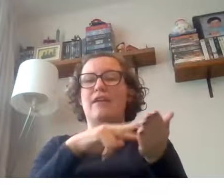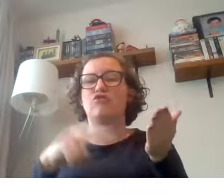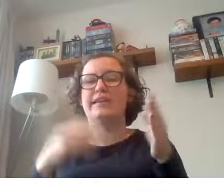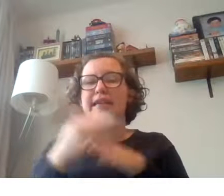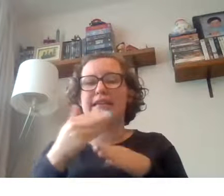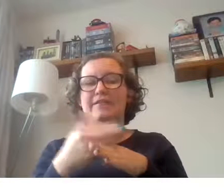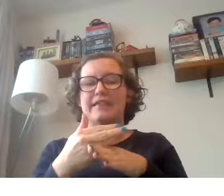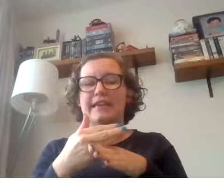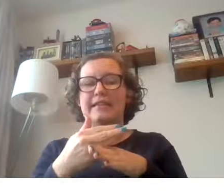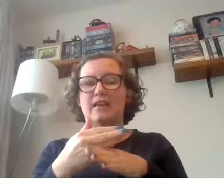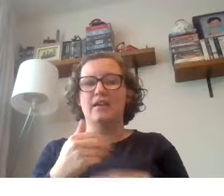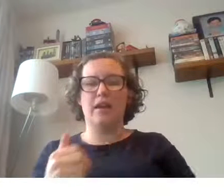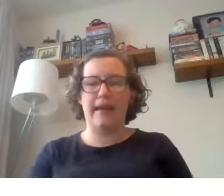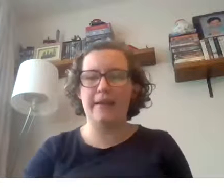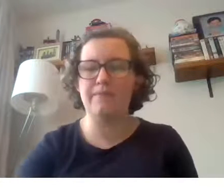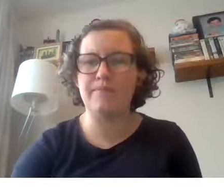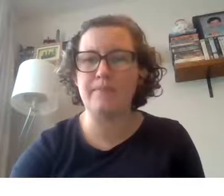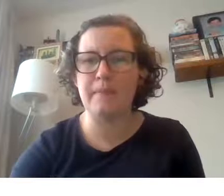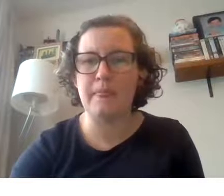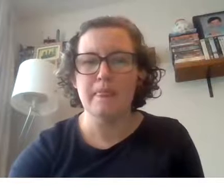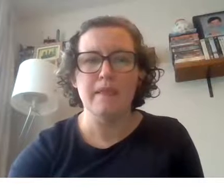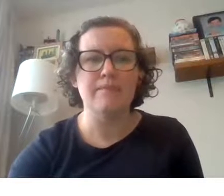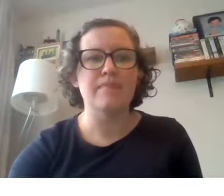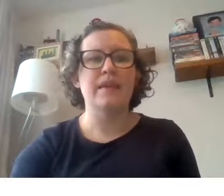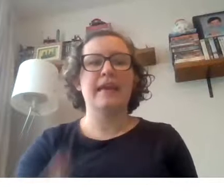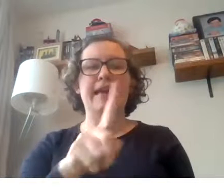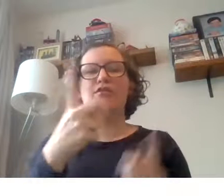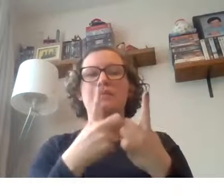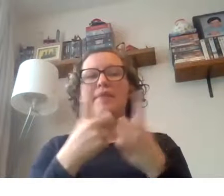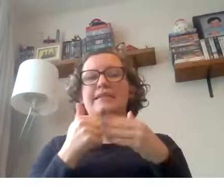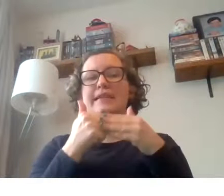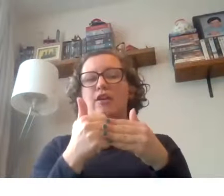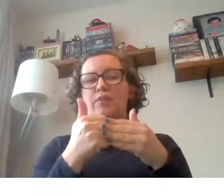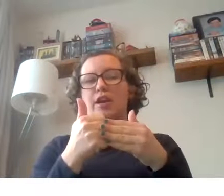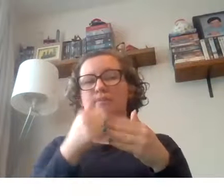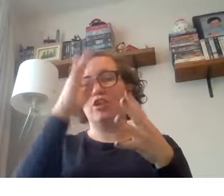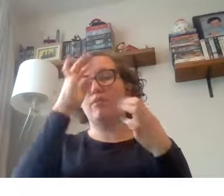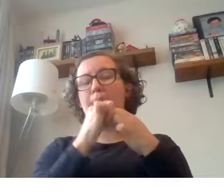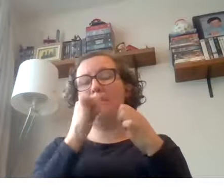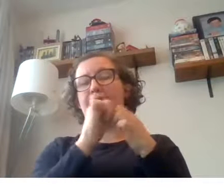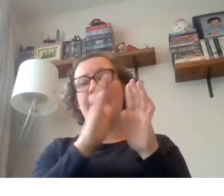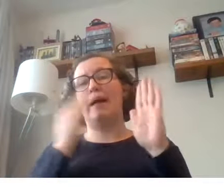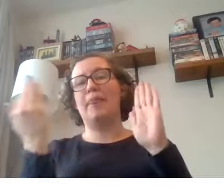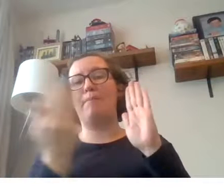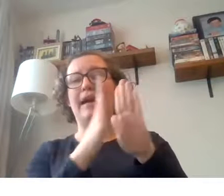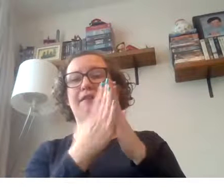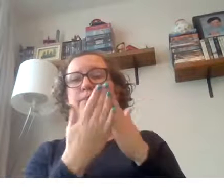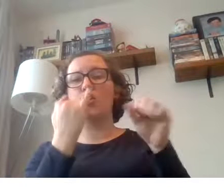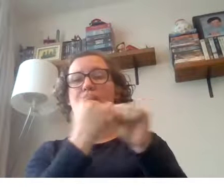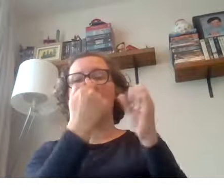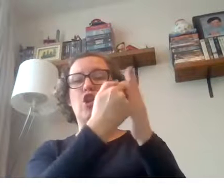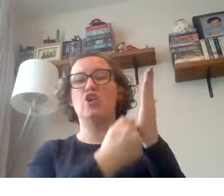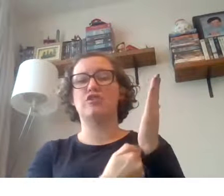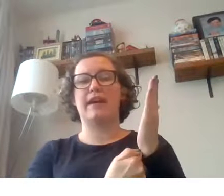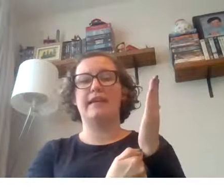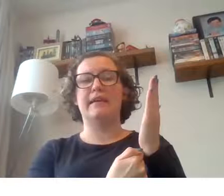writing and reading activities okay here are some things to help you remember at the back of